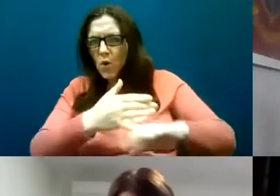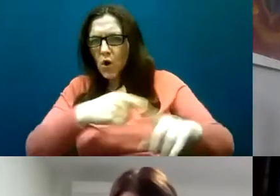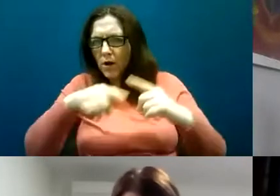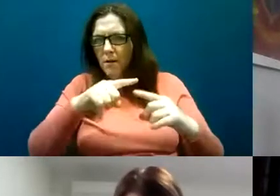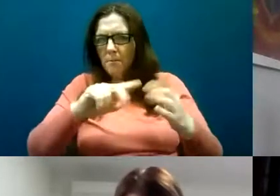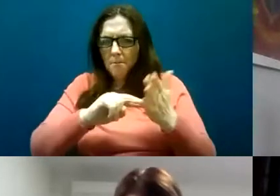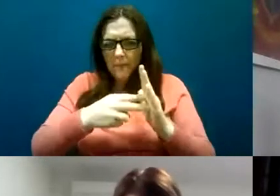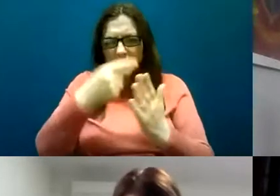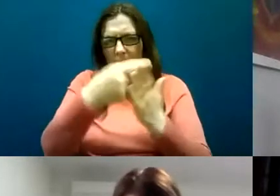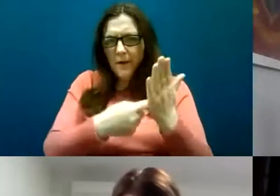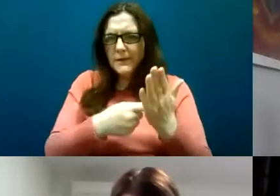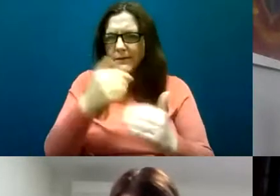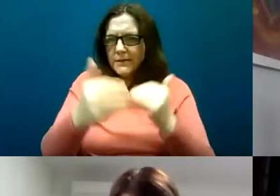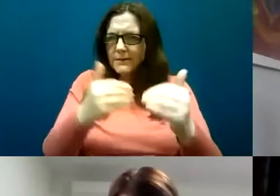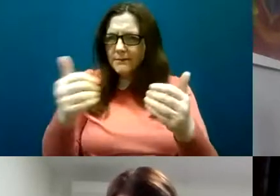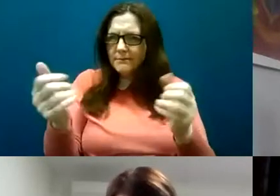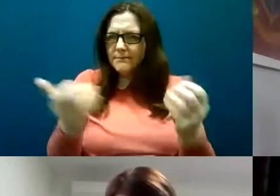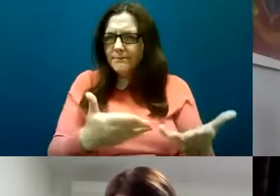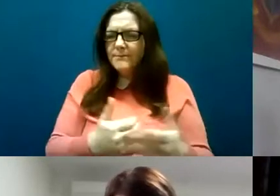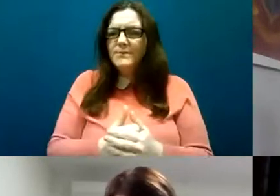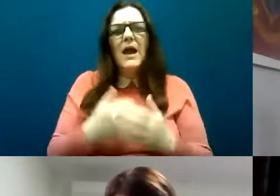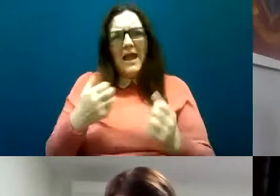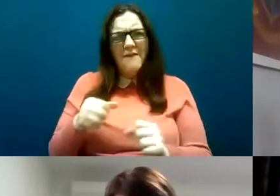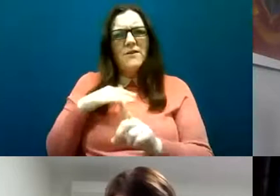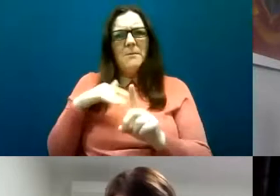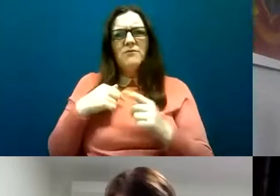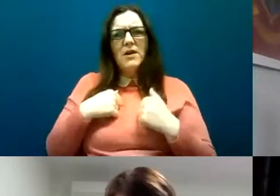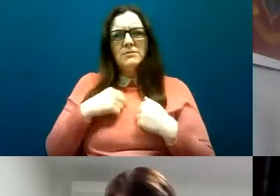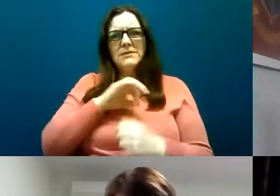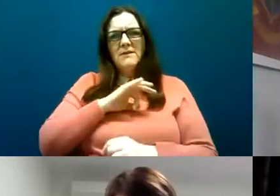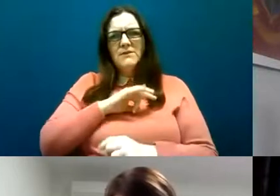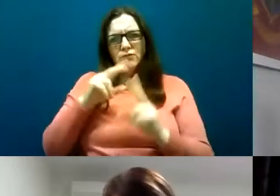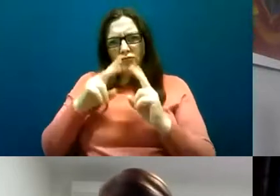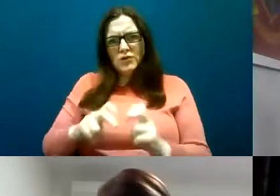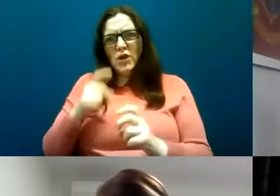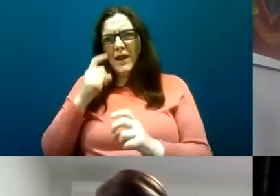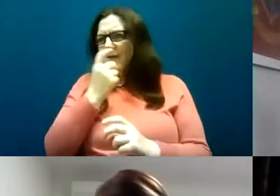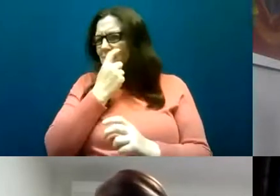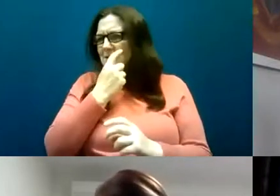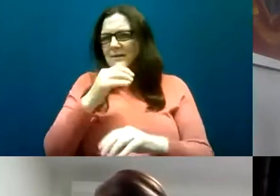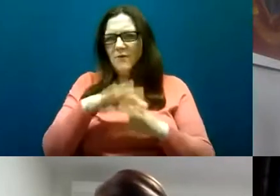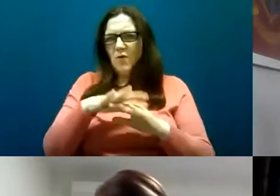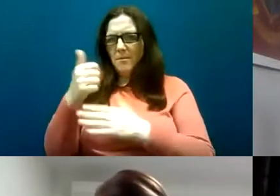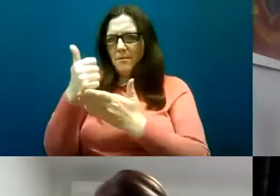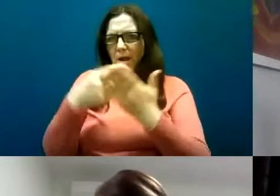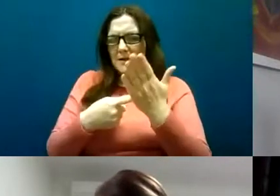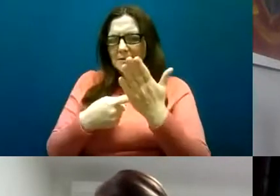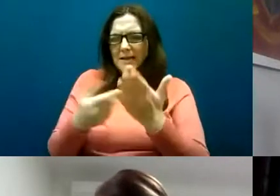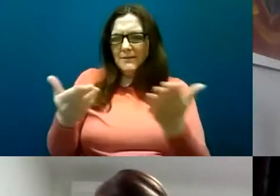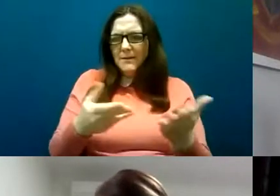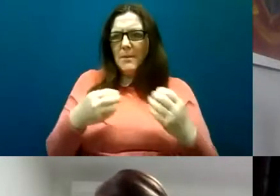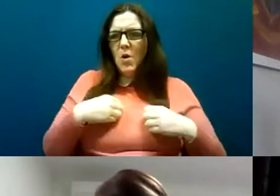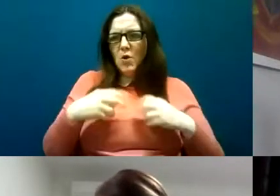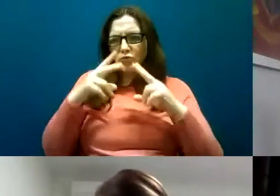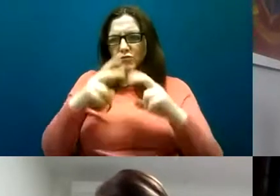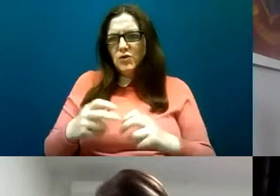I suppose I do have a background in sort of research and evidence and foreign policy and my own kind of research